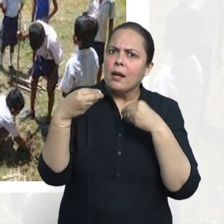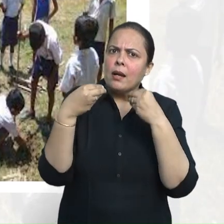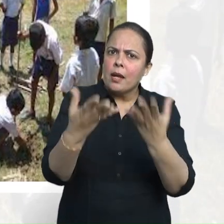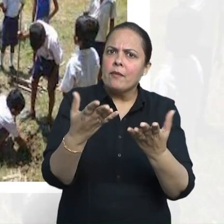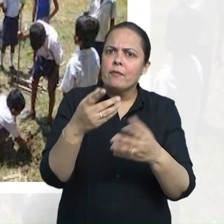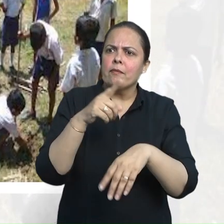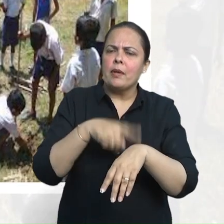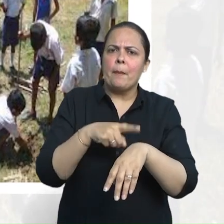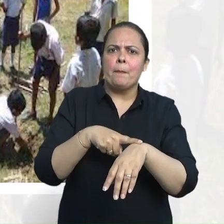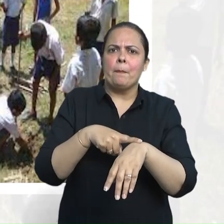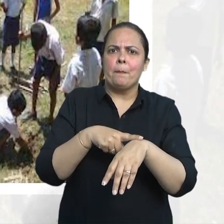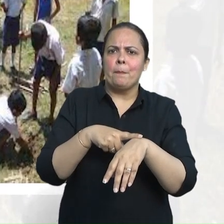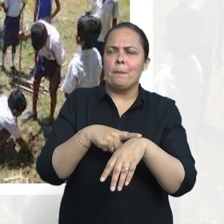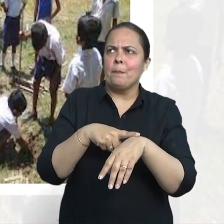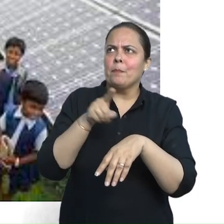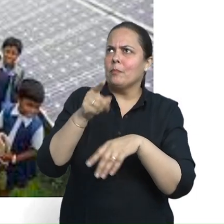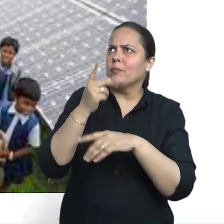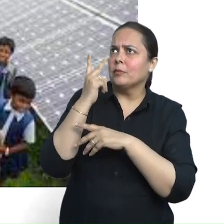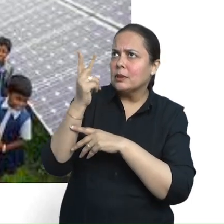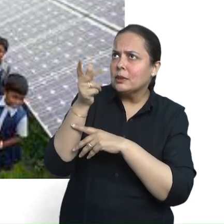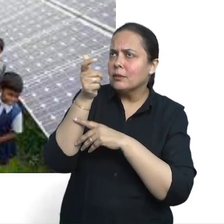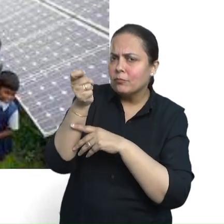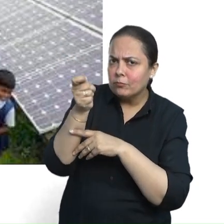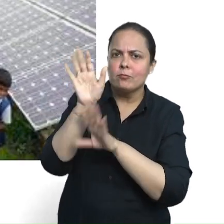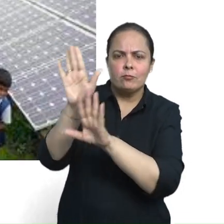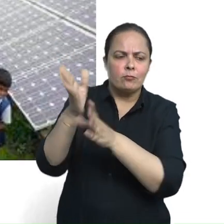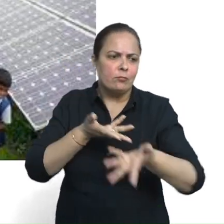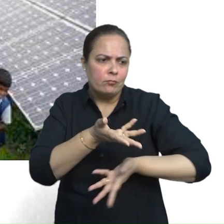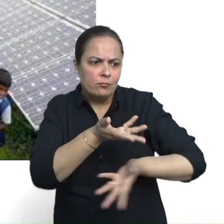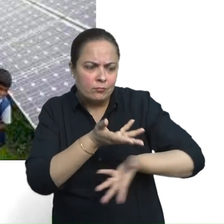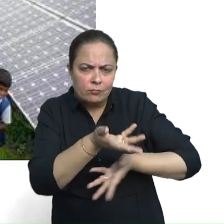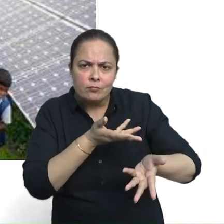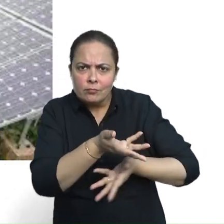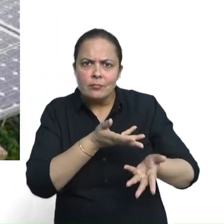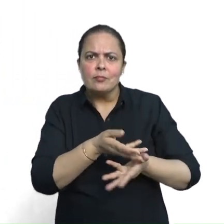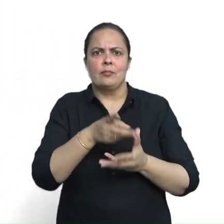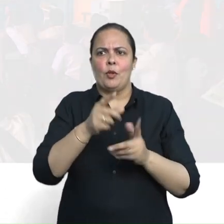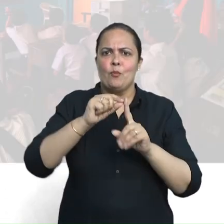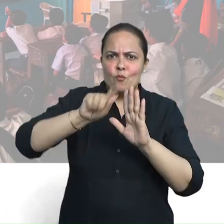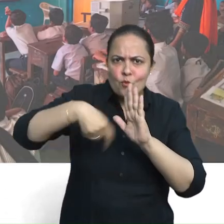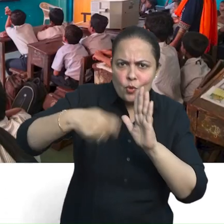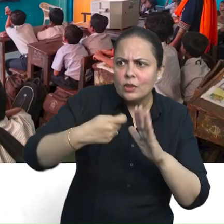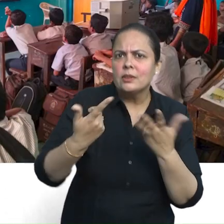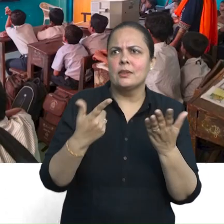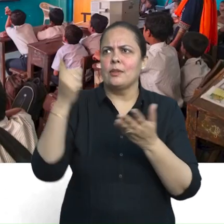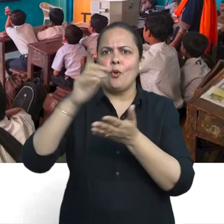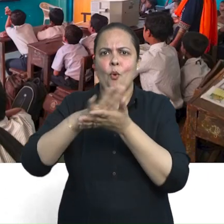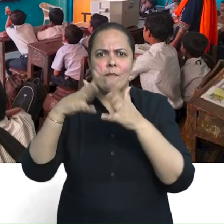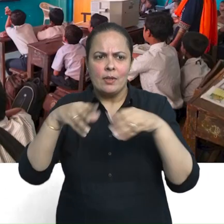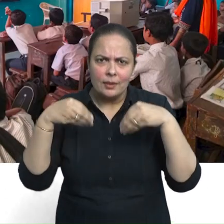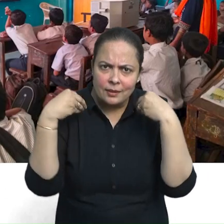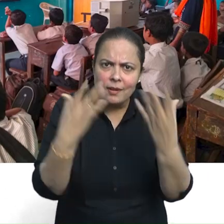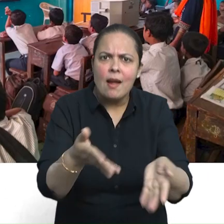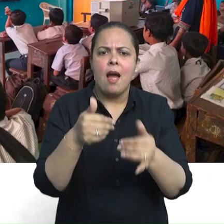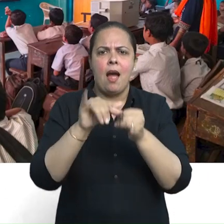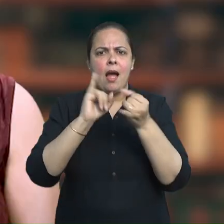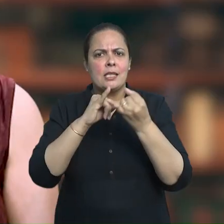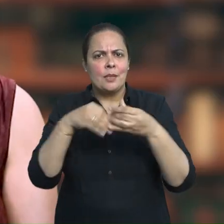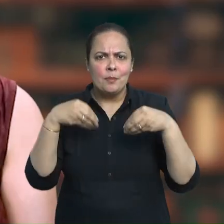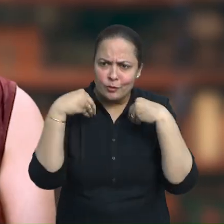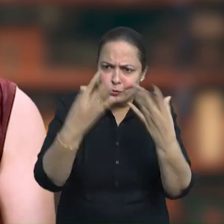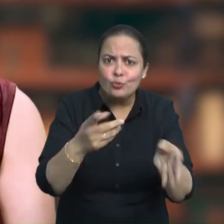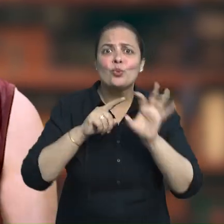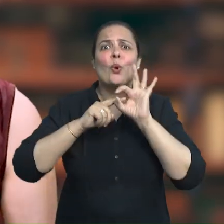and suggestions for hands-on activities, discussions, projects and assessment as you proceed from one concept to another.